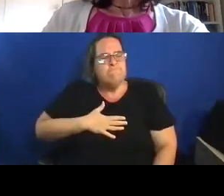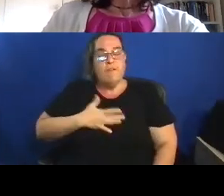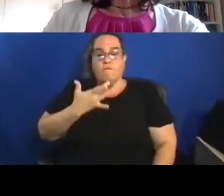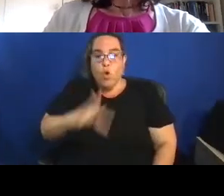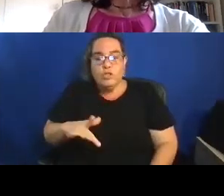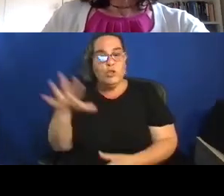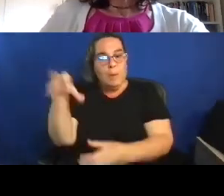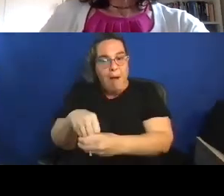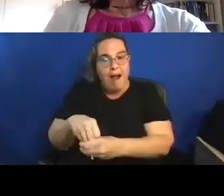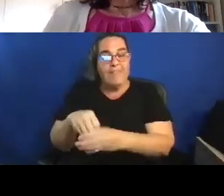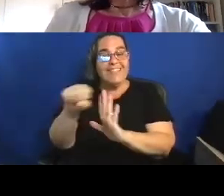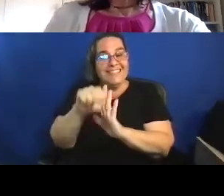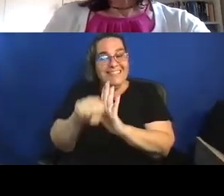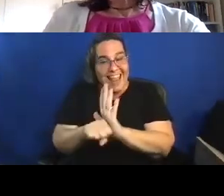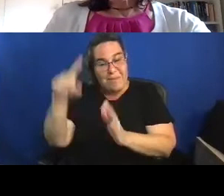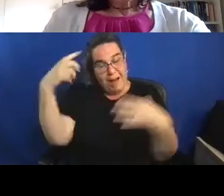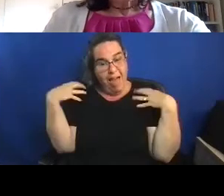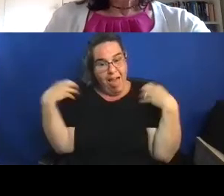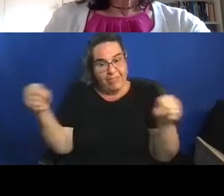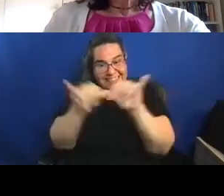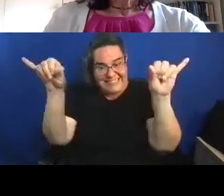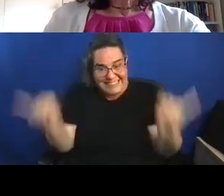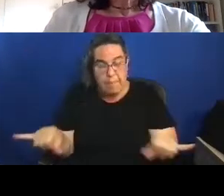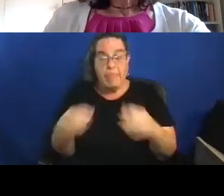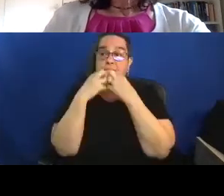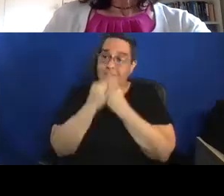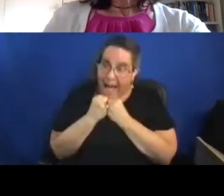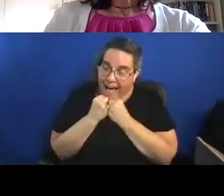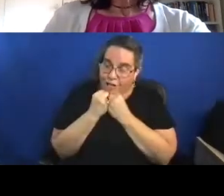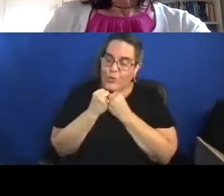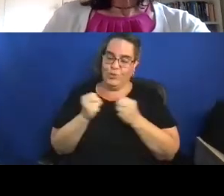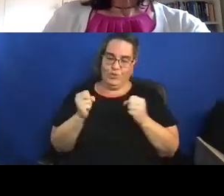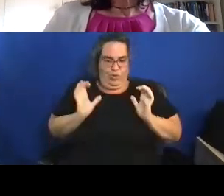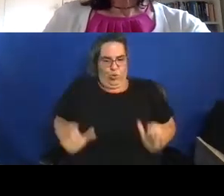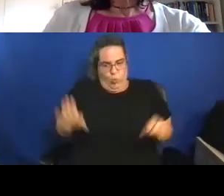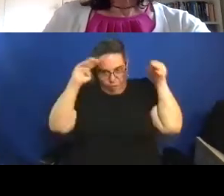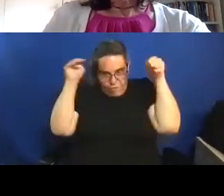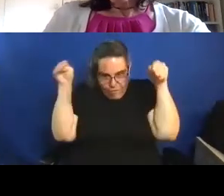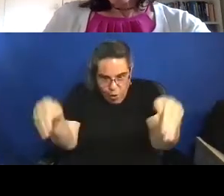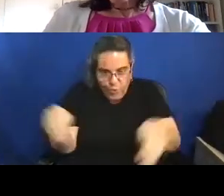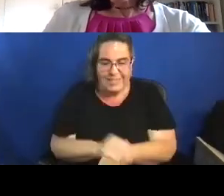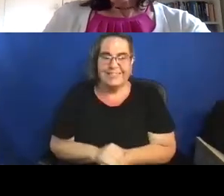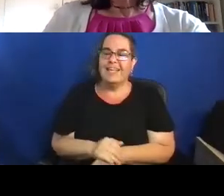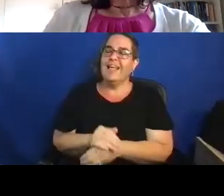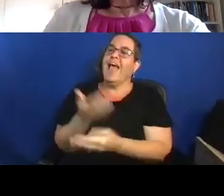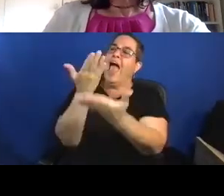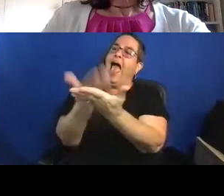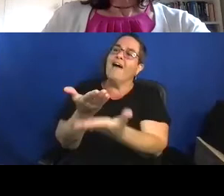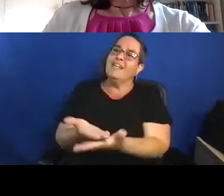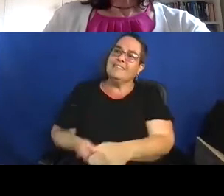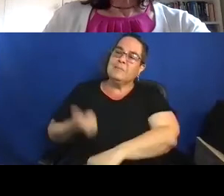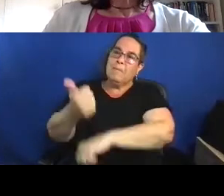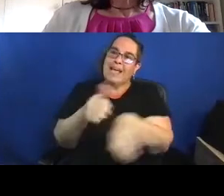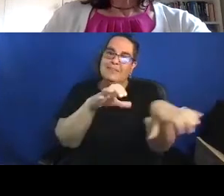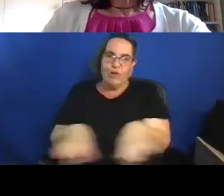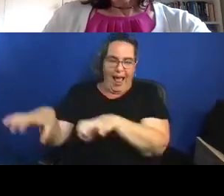values client self-centered culture and sees evidence-based practices as part of what it means to